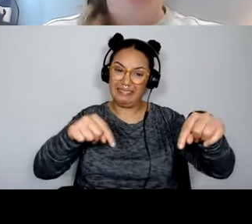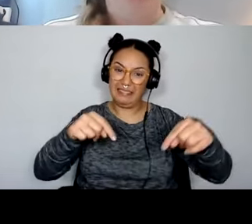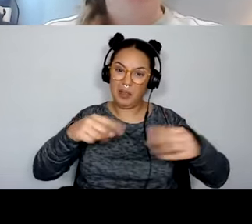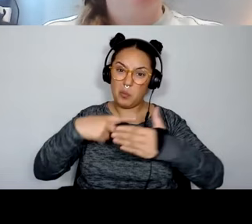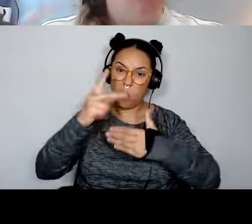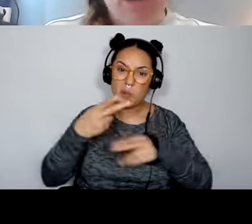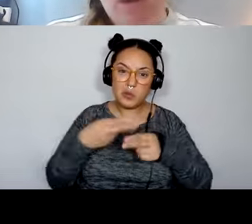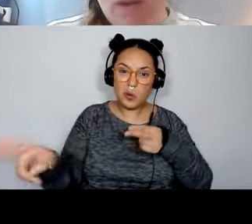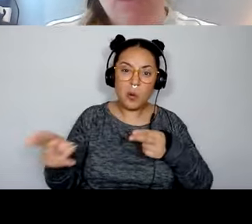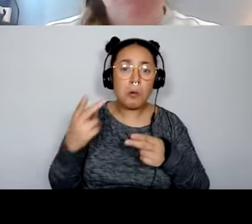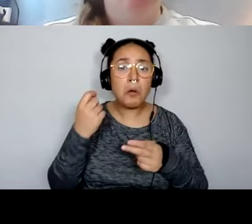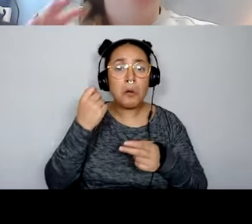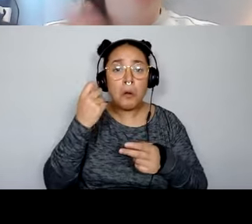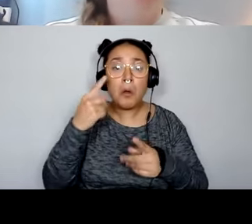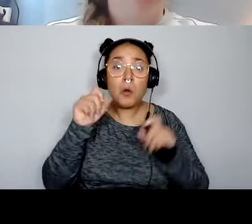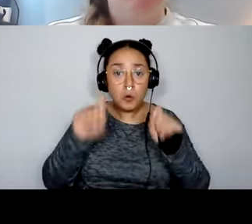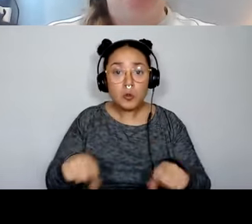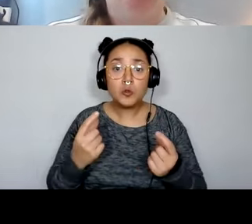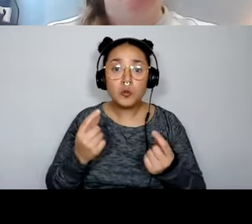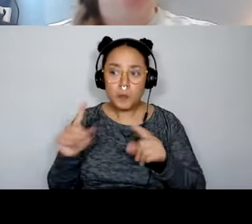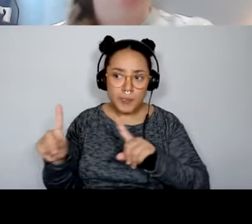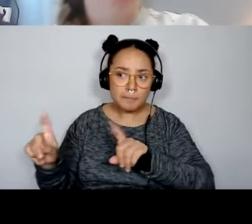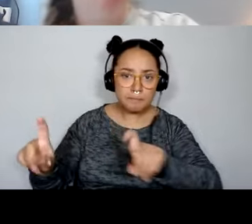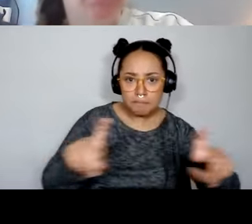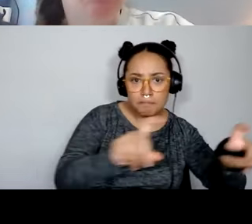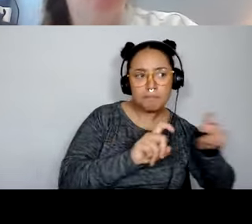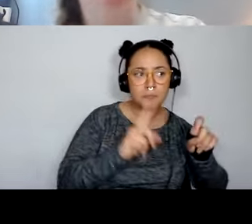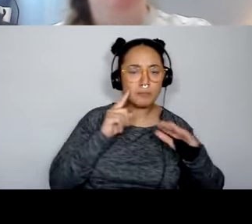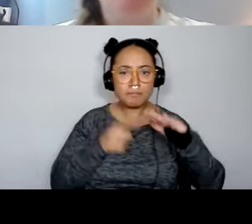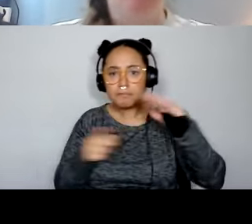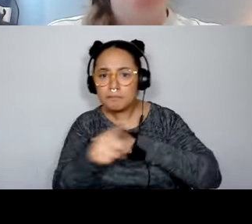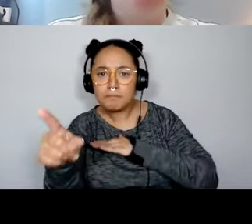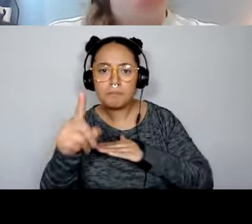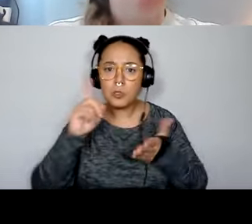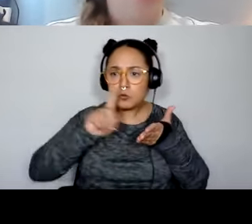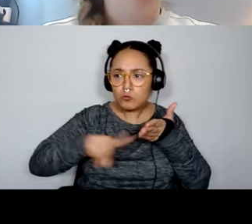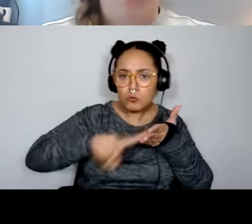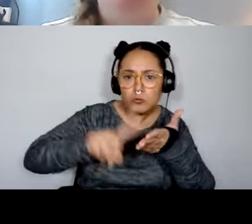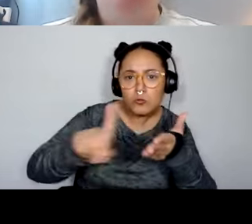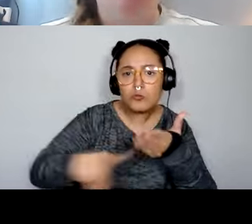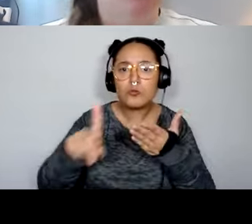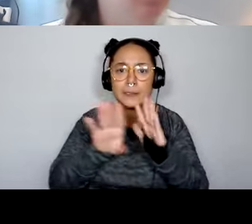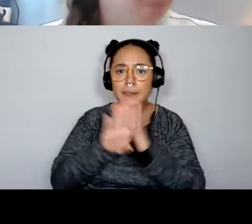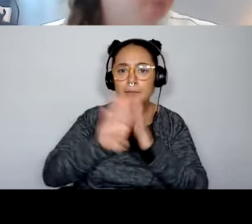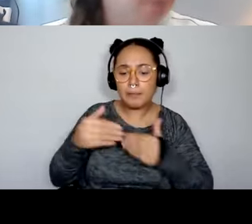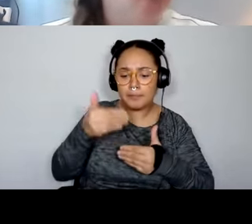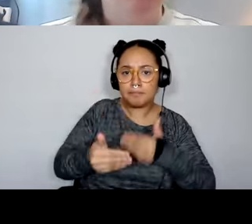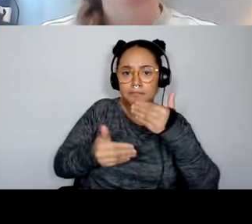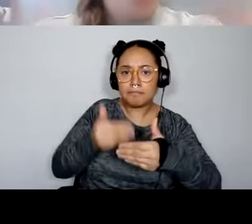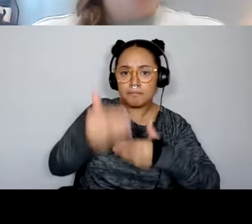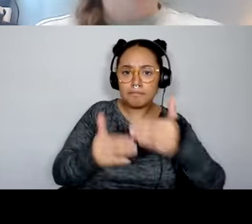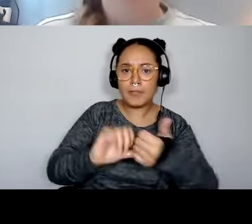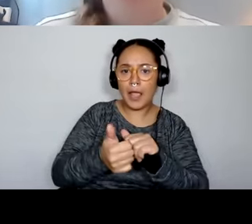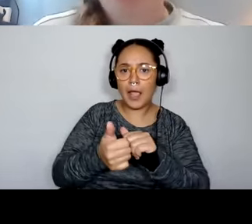to do some market research, to do some exploration, to create a prototype. But if you're, if the suggestion